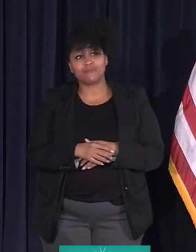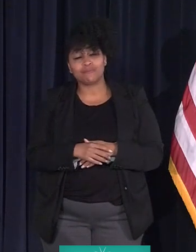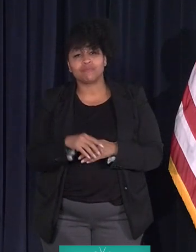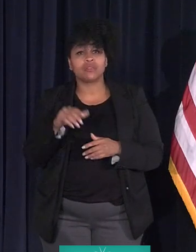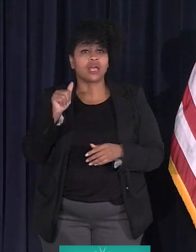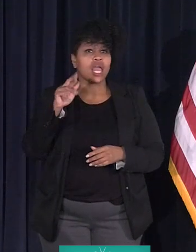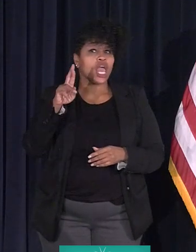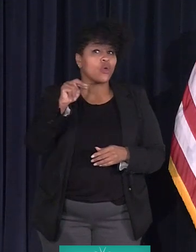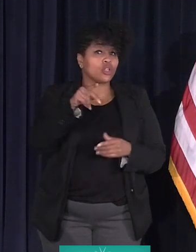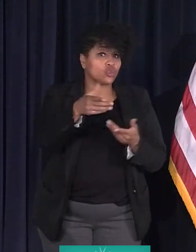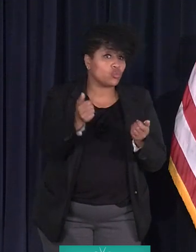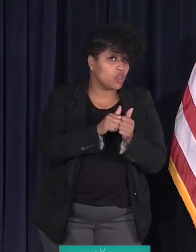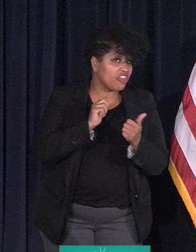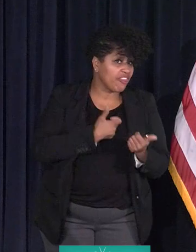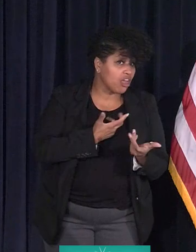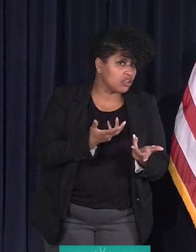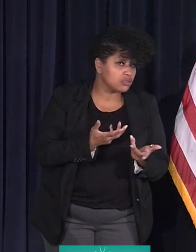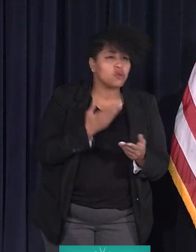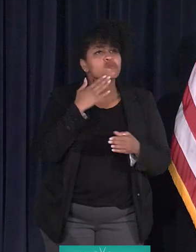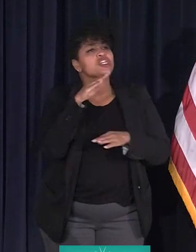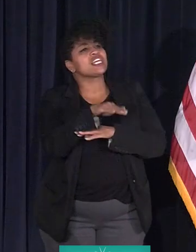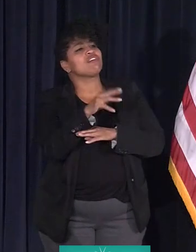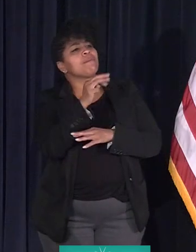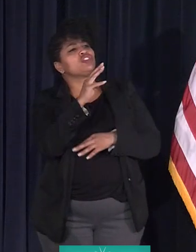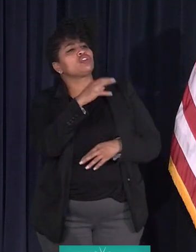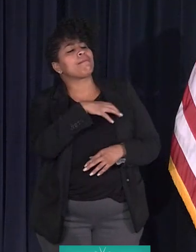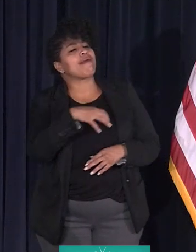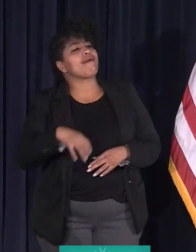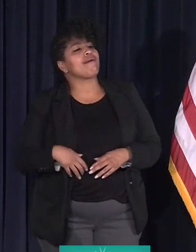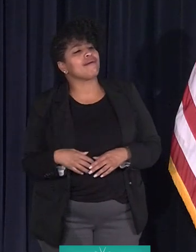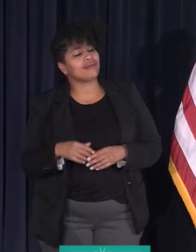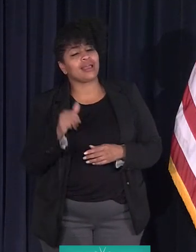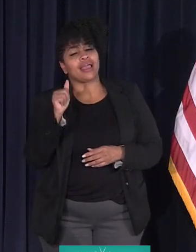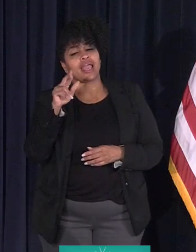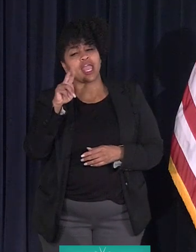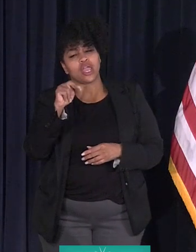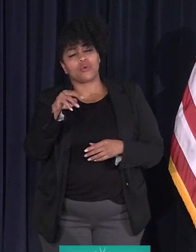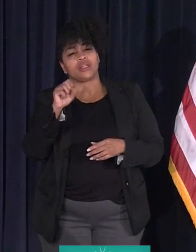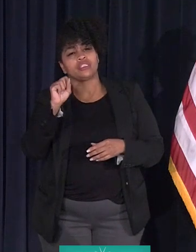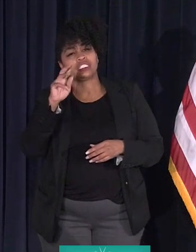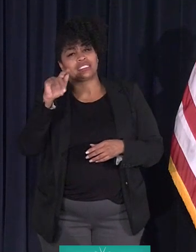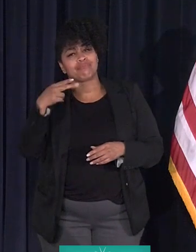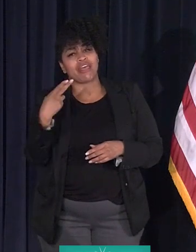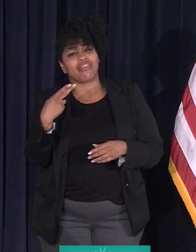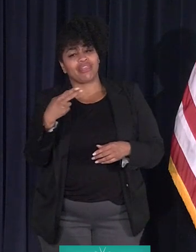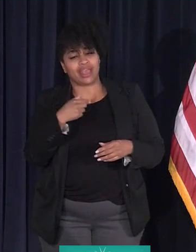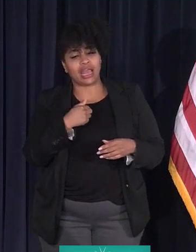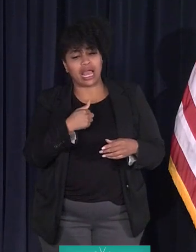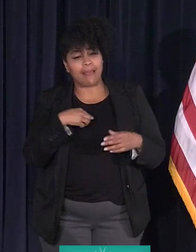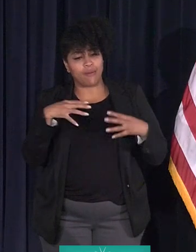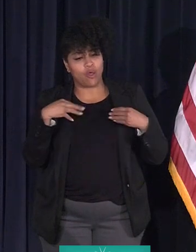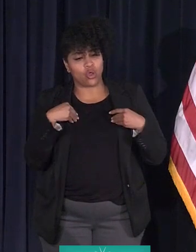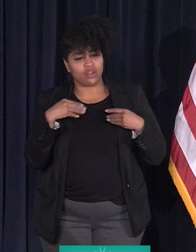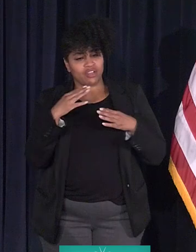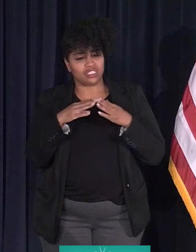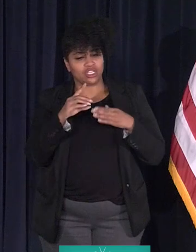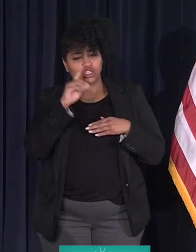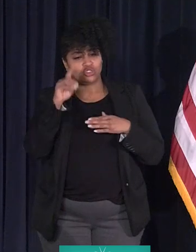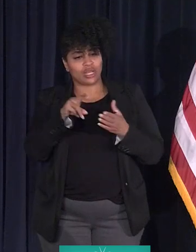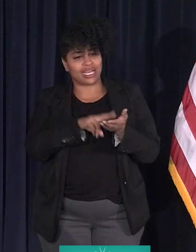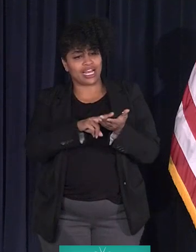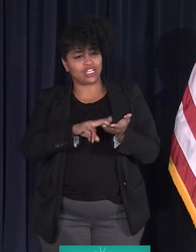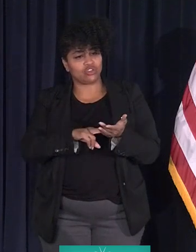Aaron, are you with us? Good evening, Mr. Mayor. Good evening. I'm Smith, and I'm owner of the City of Detroit